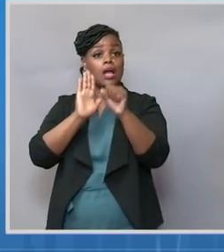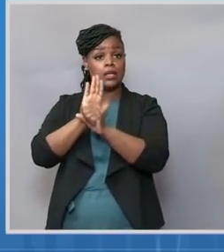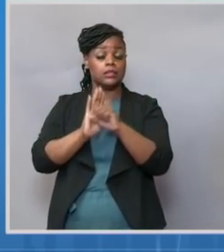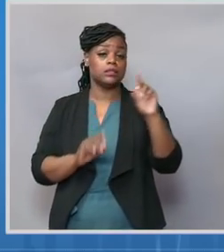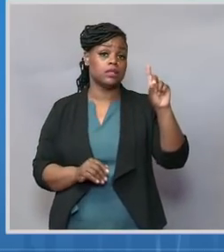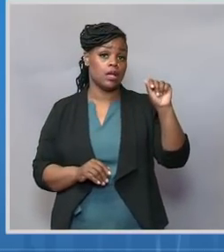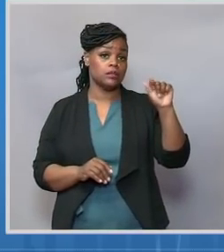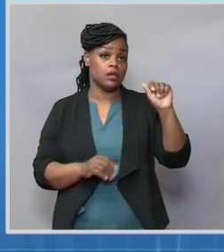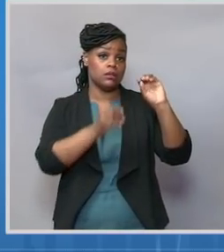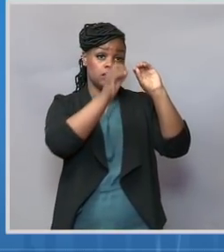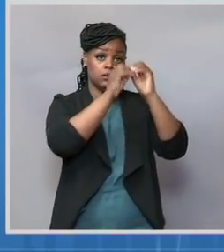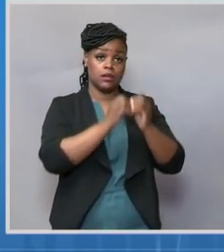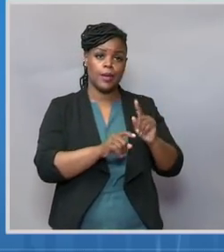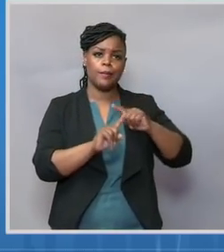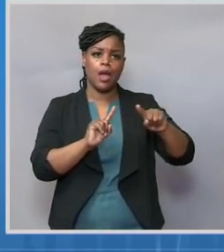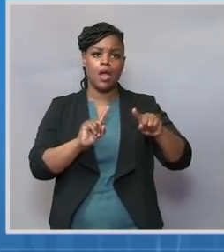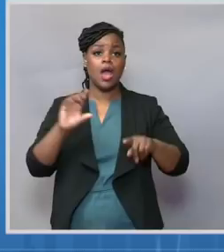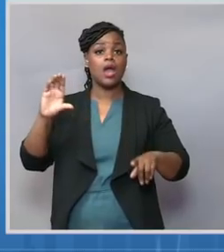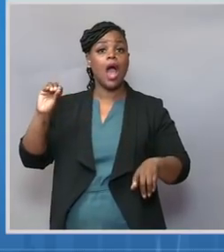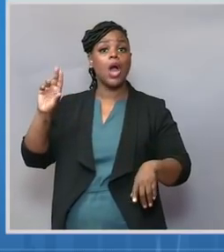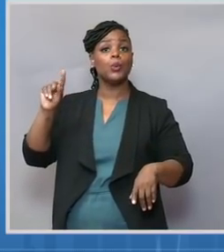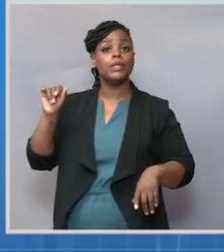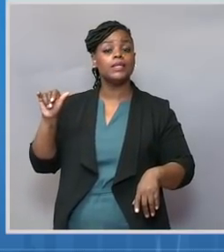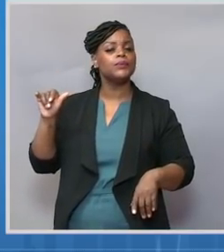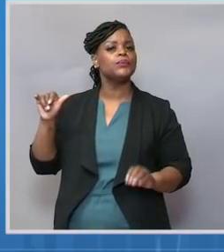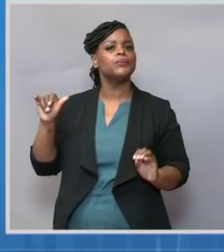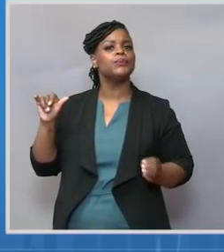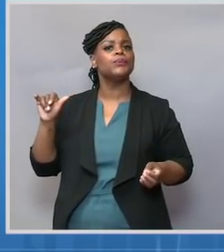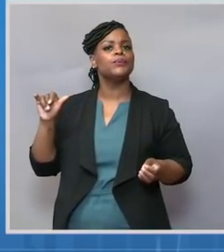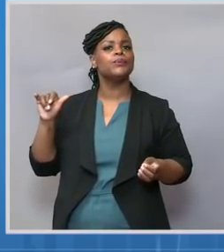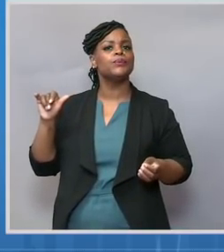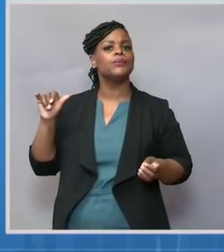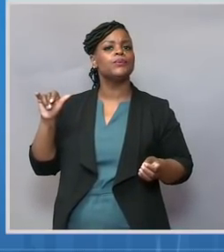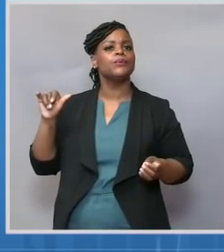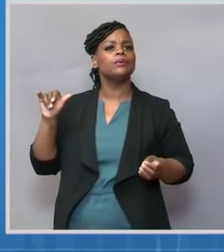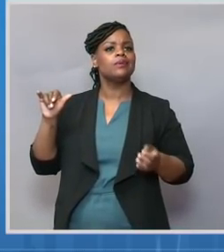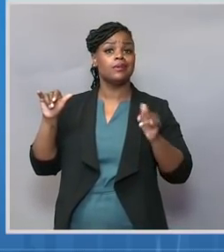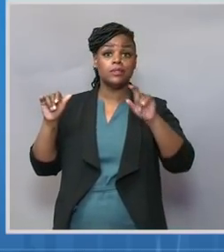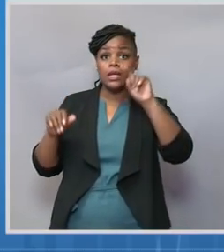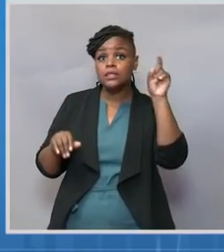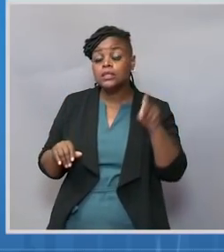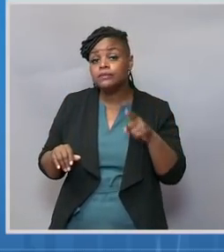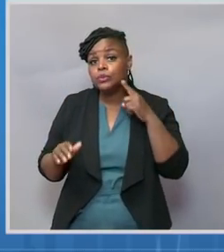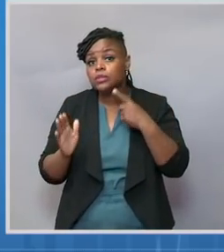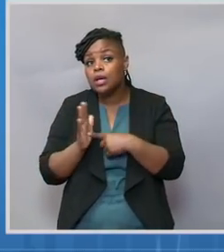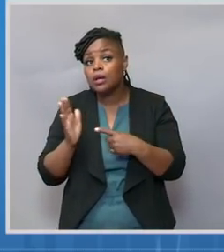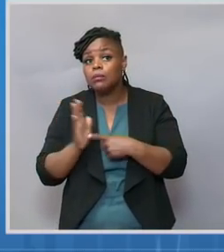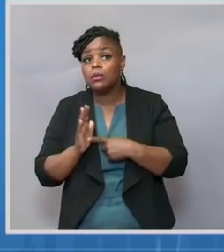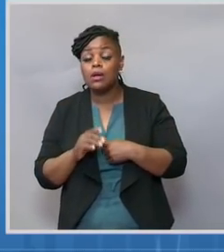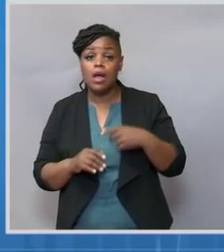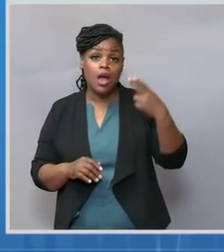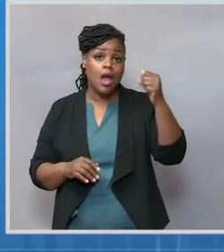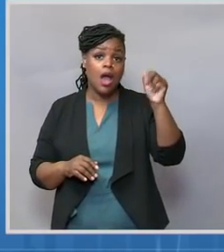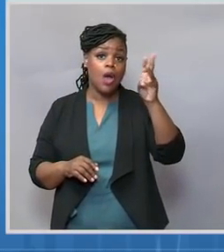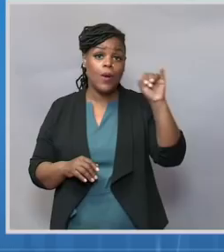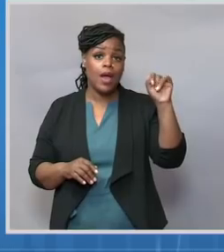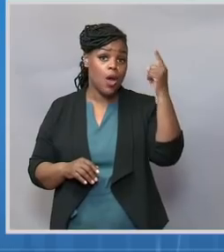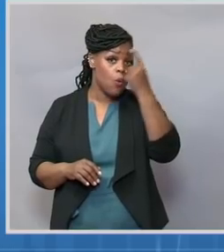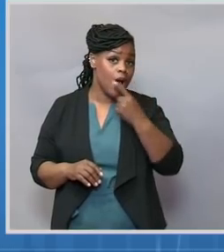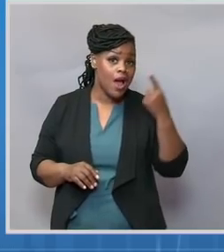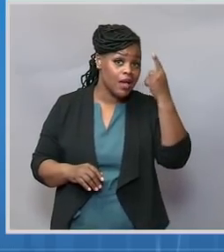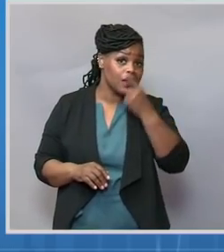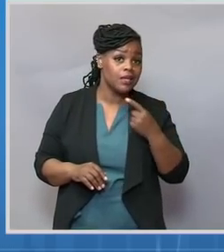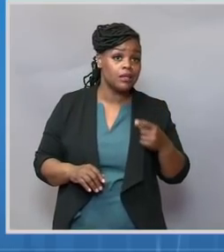data for Texas and Hawaii. Otherwise, looking county by county, there are some unsettling gaps in our